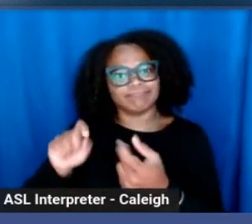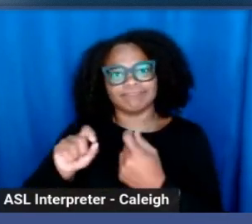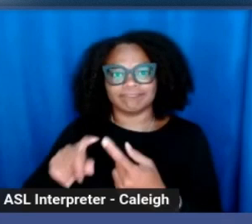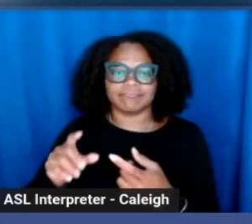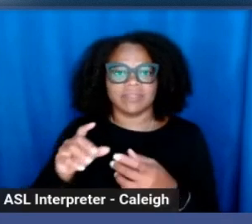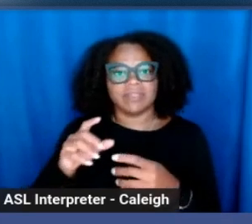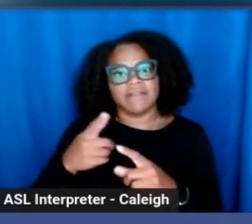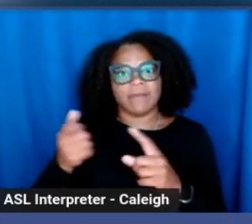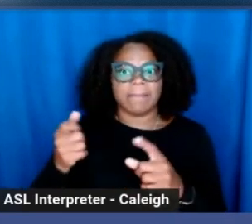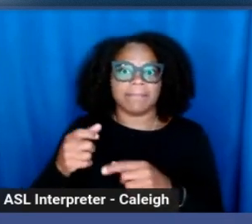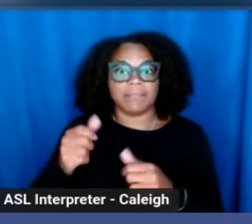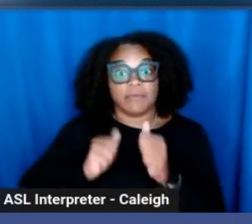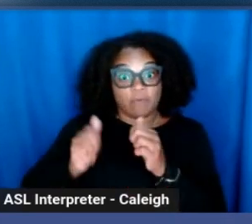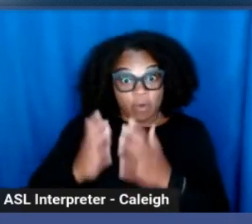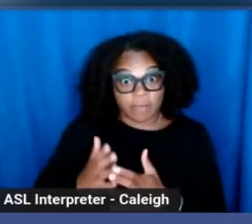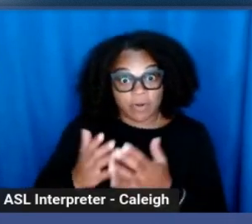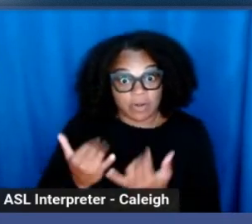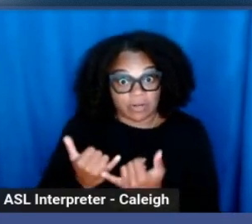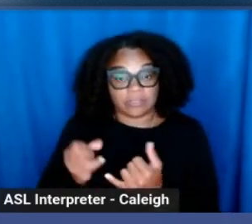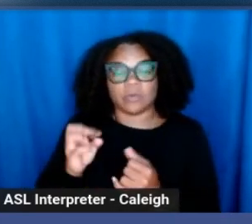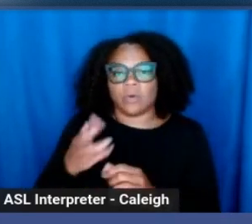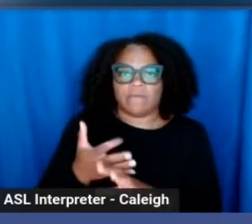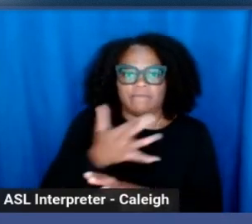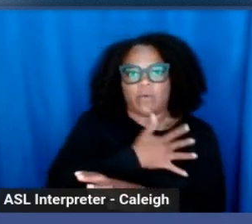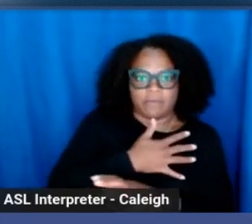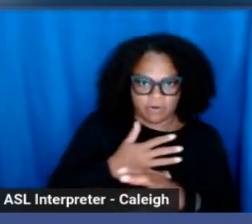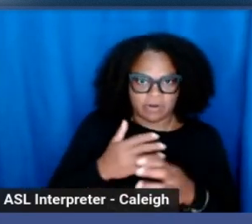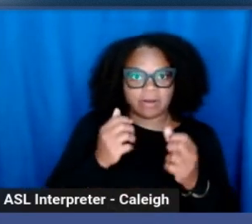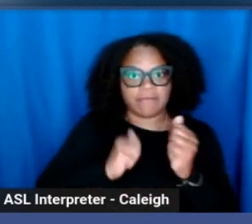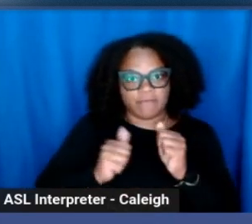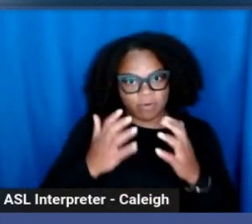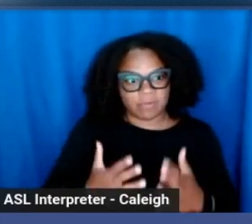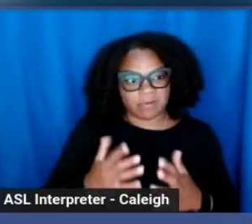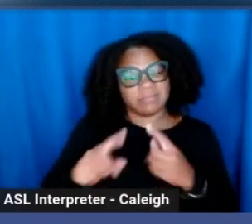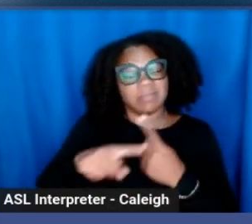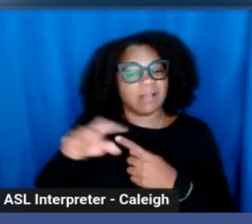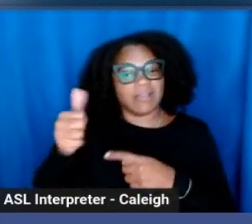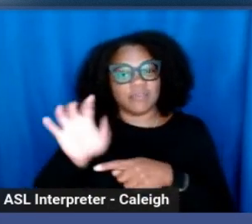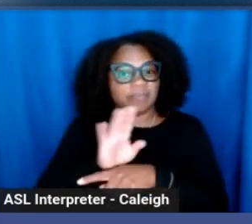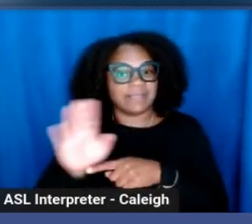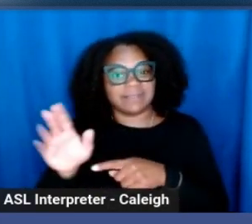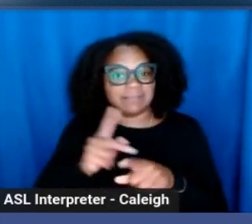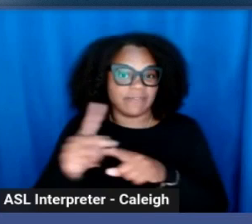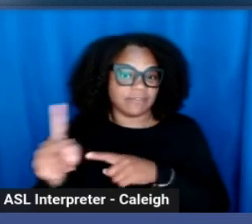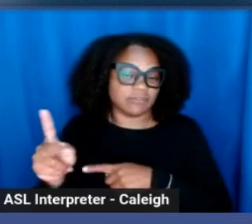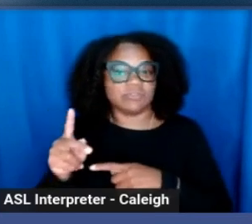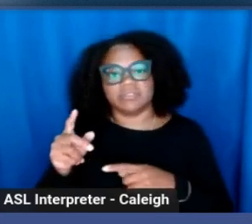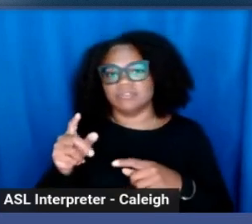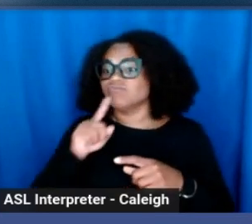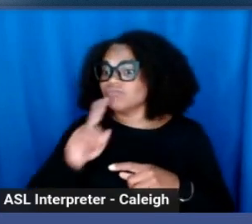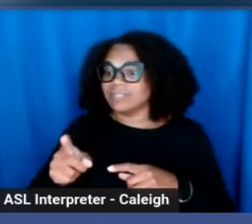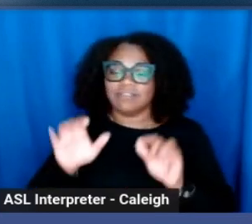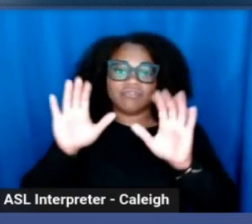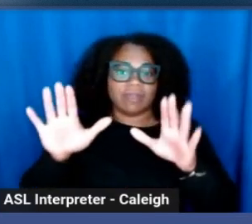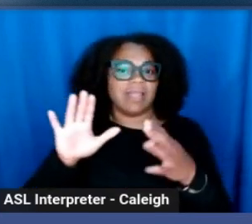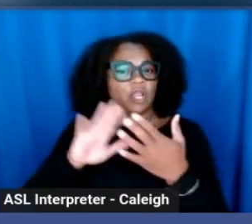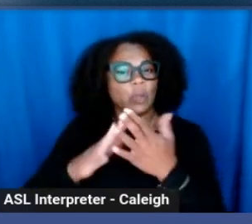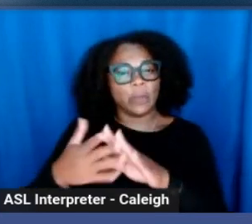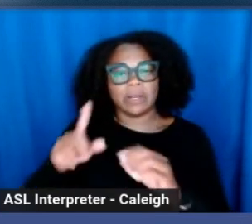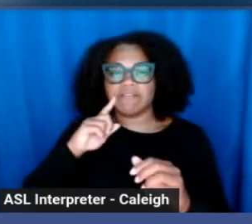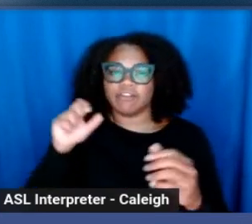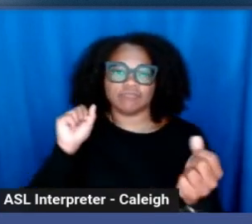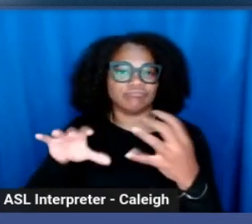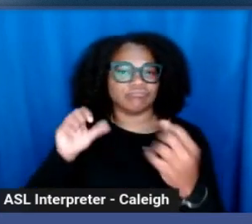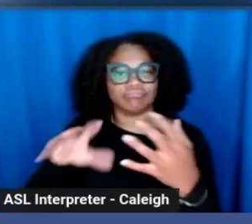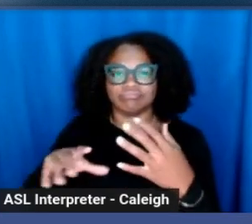performers and business people. And it's just a really great community to bounce ideas off of if you don't